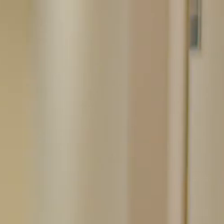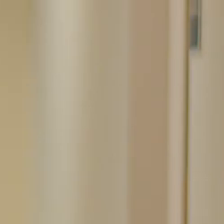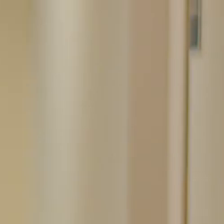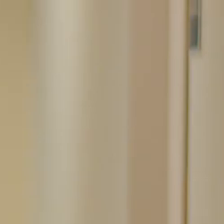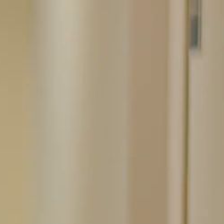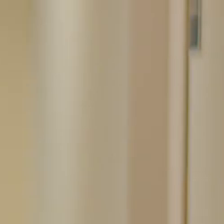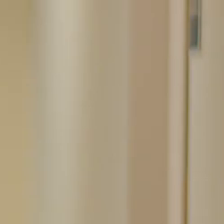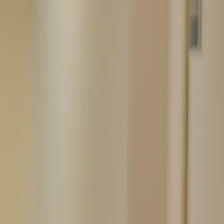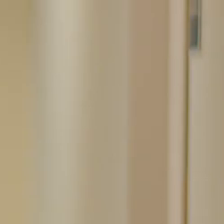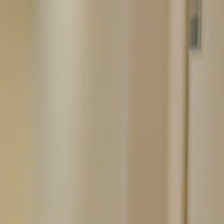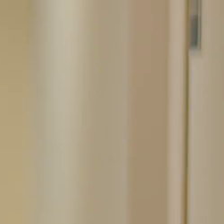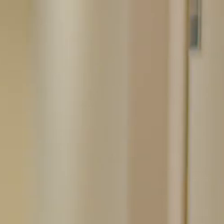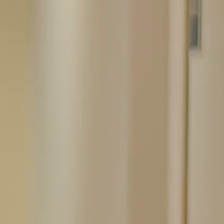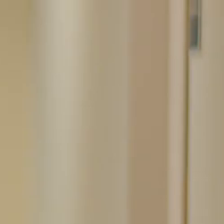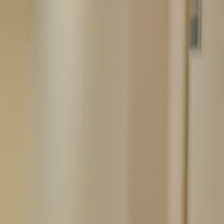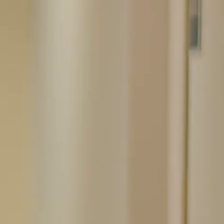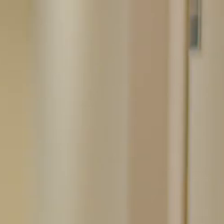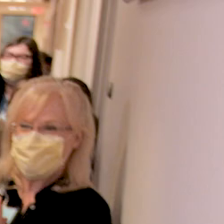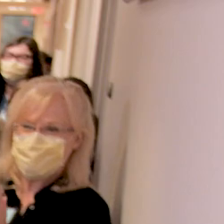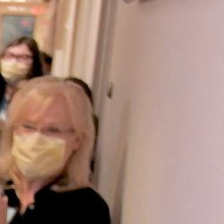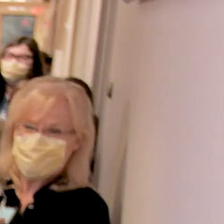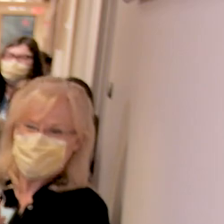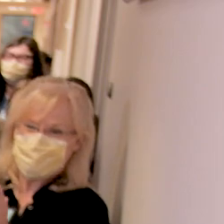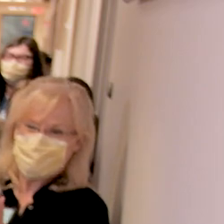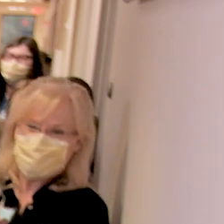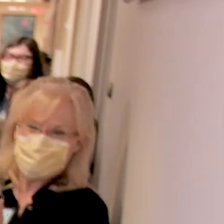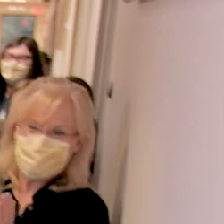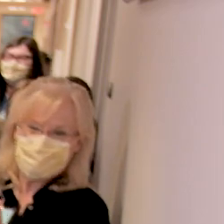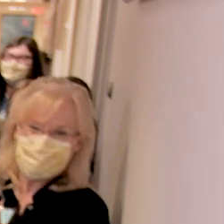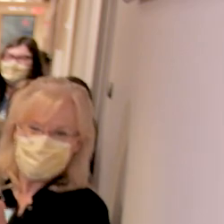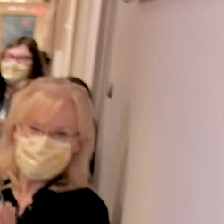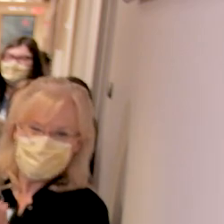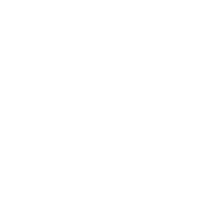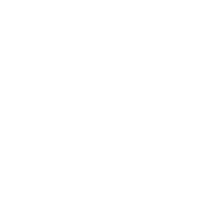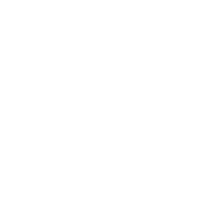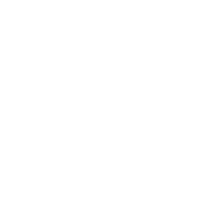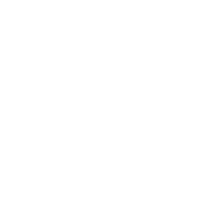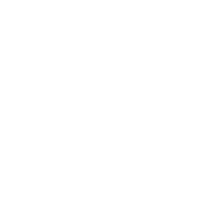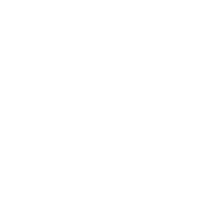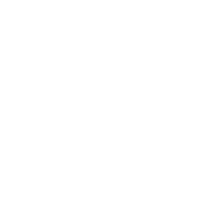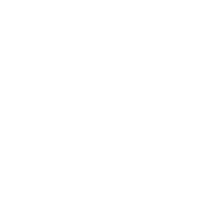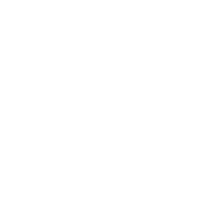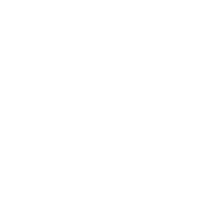Pikeville Medical Center, where cancer can be defeated.